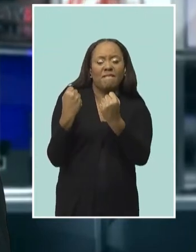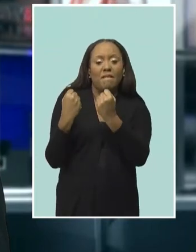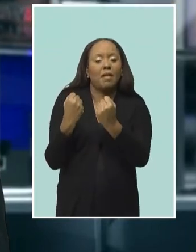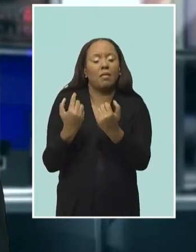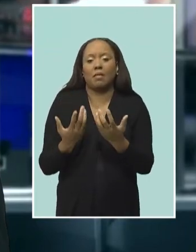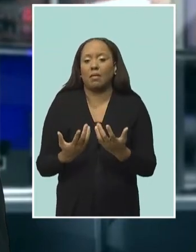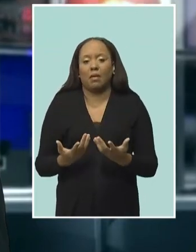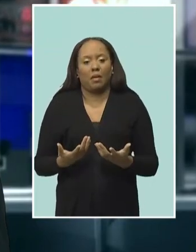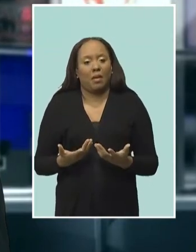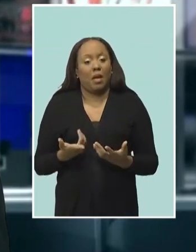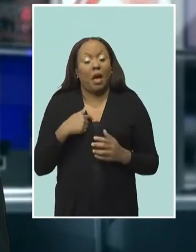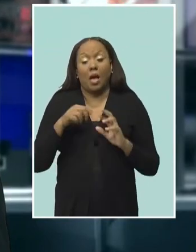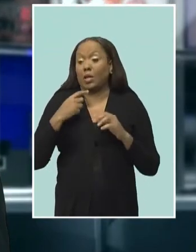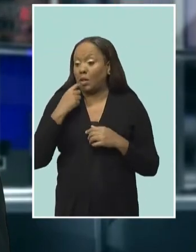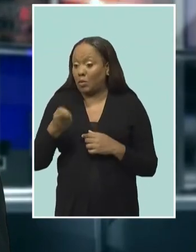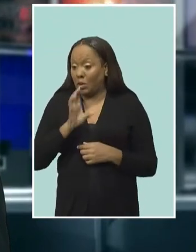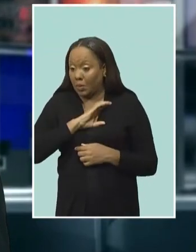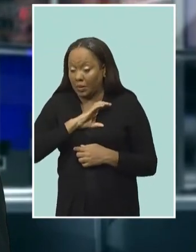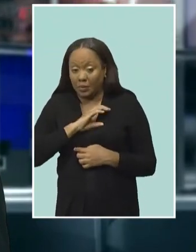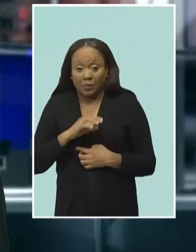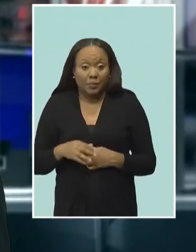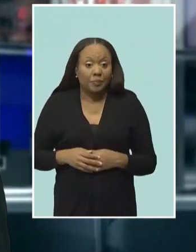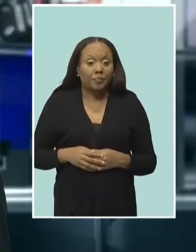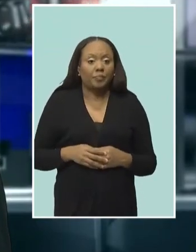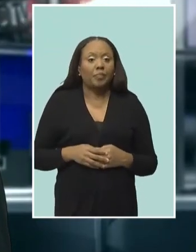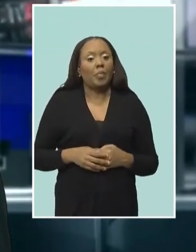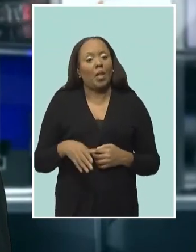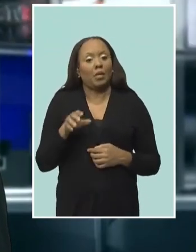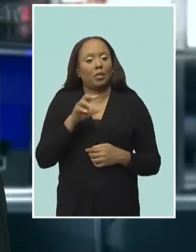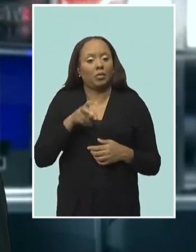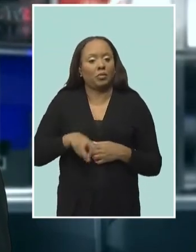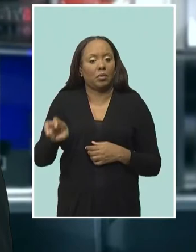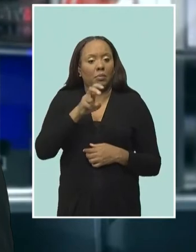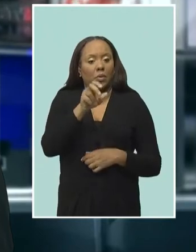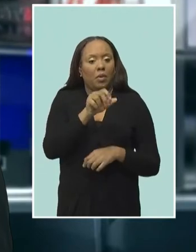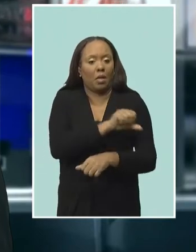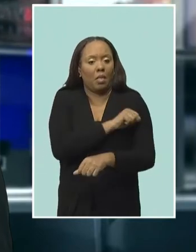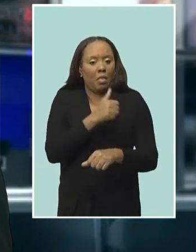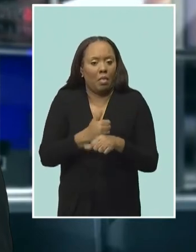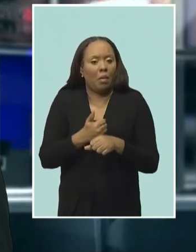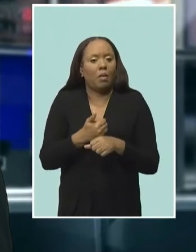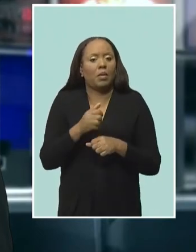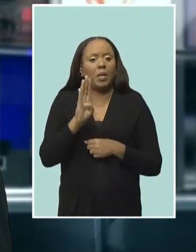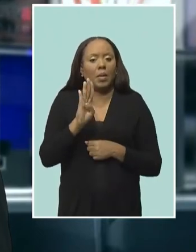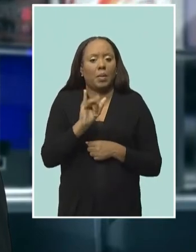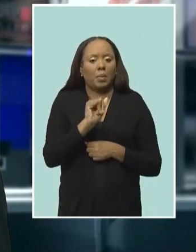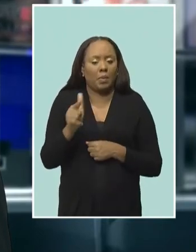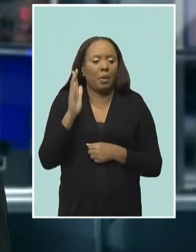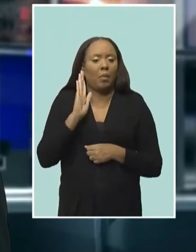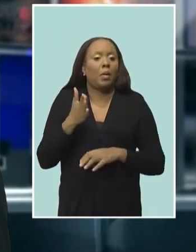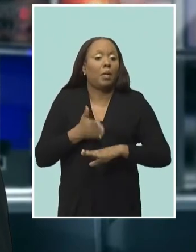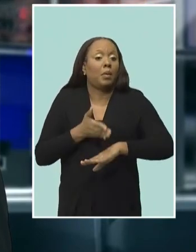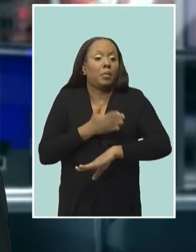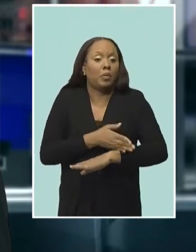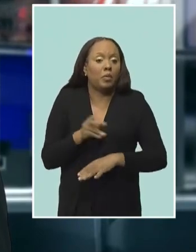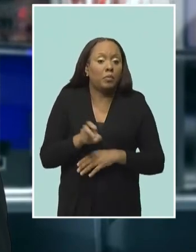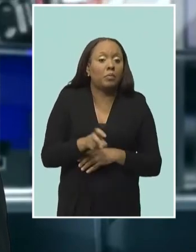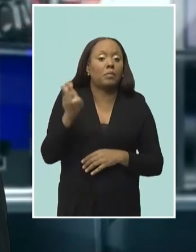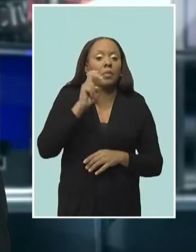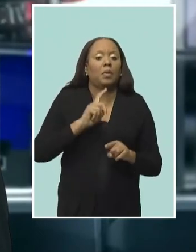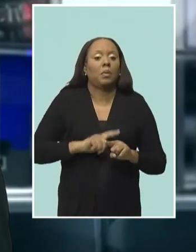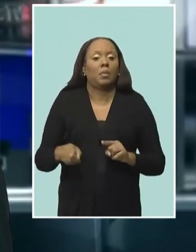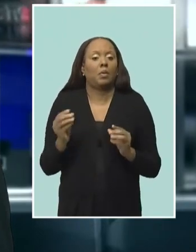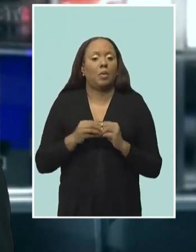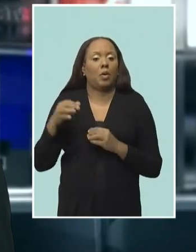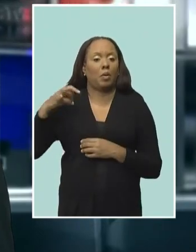South Central Parliamentary Representative Marcia Cattle believes the Transport Authority Amendment Bill will not only improve transport operations, but it will bring